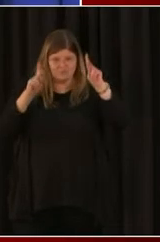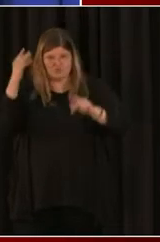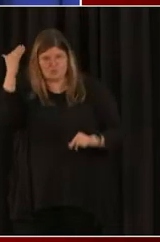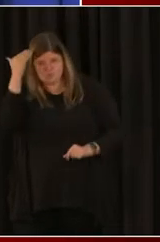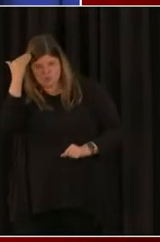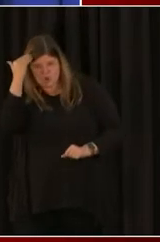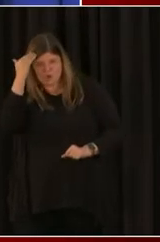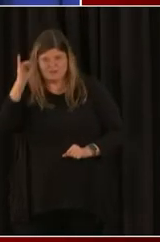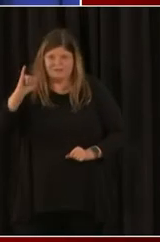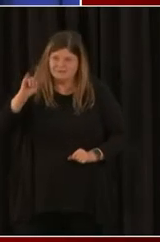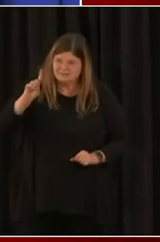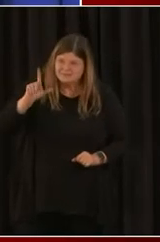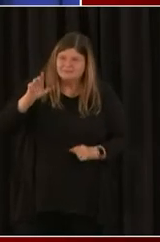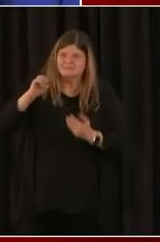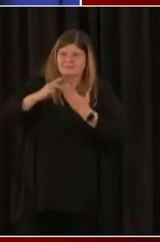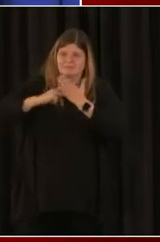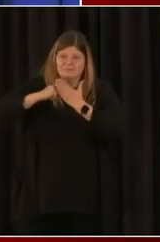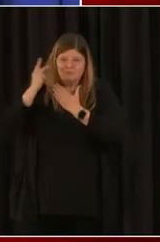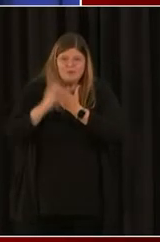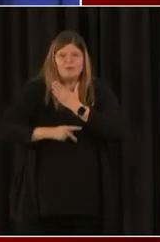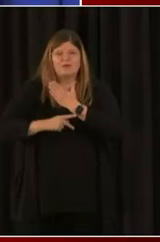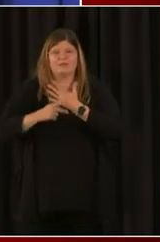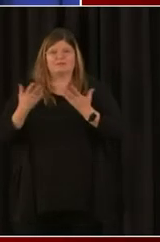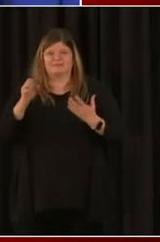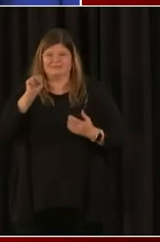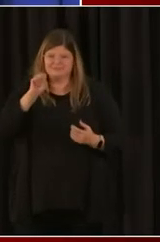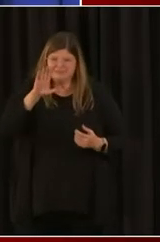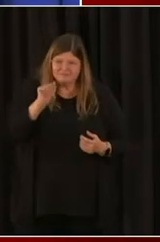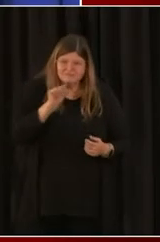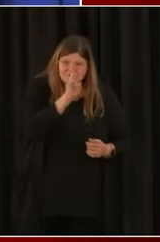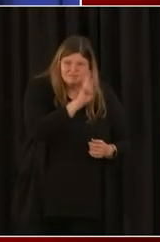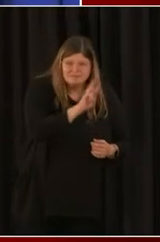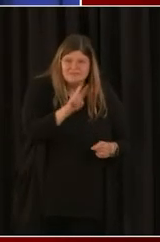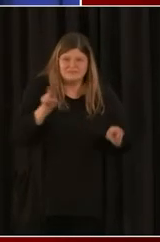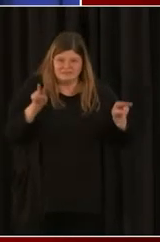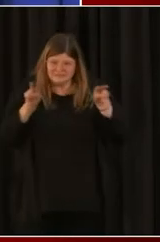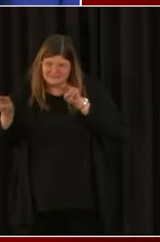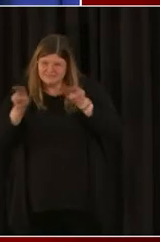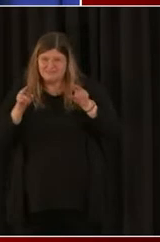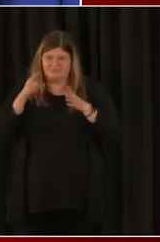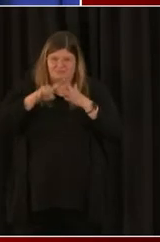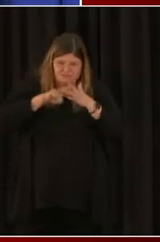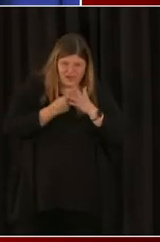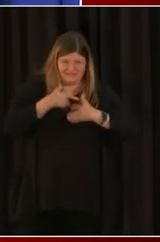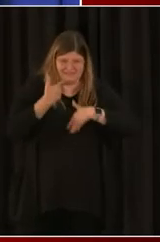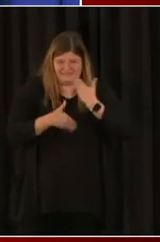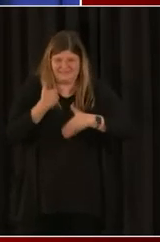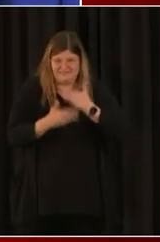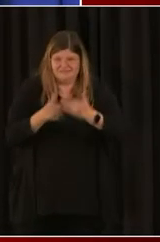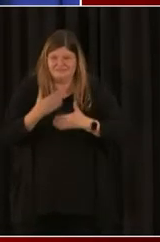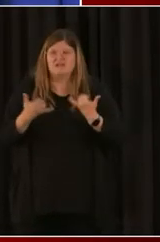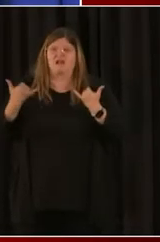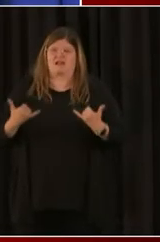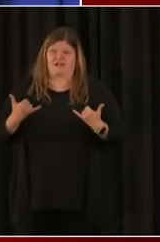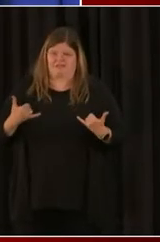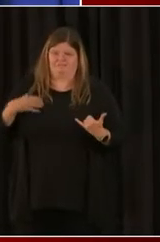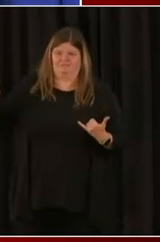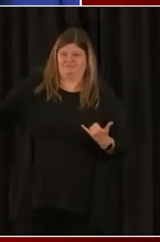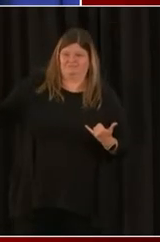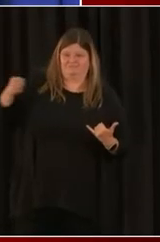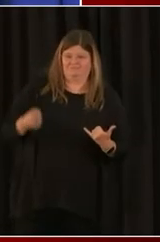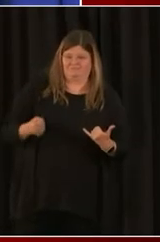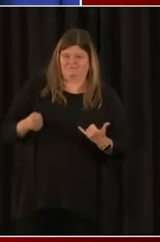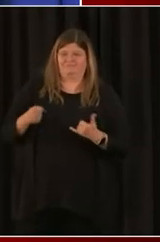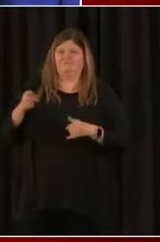program and to go to the SBA website and to start that process. So, with us today, Director Whitfield to talk about what the agency